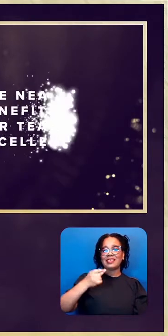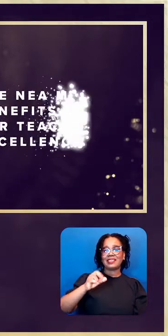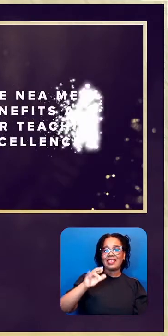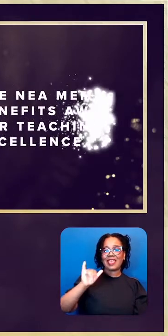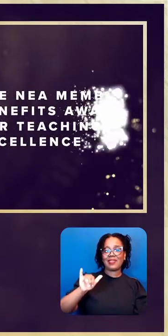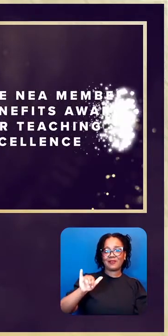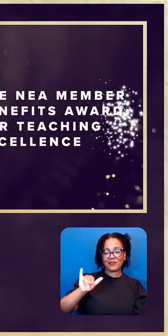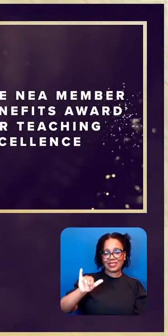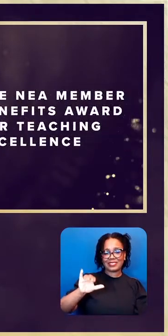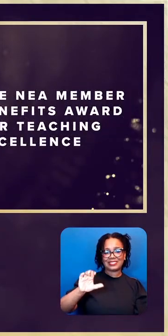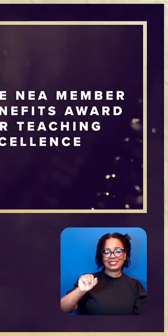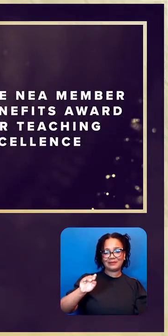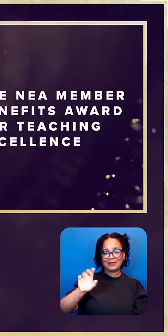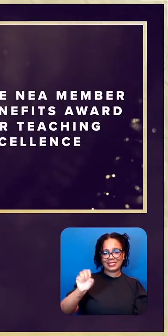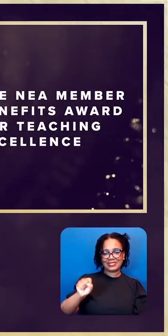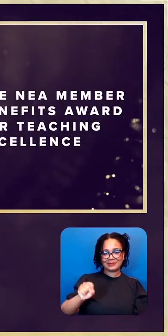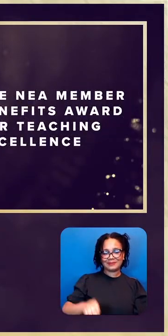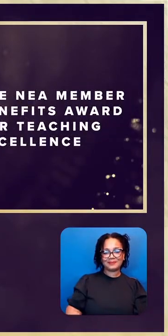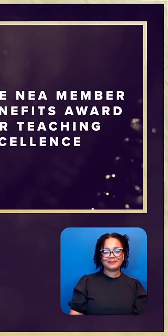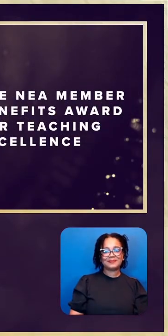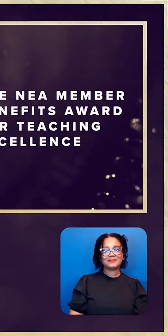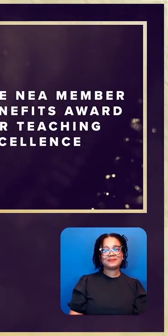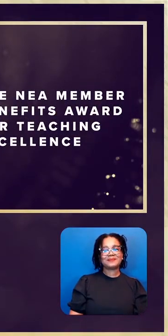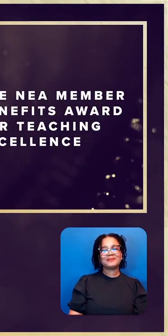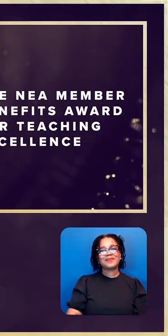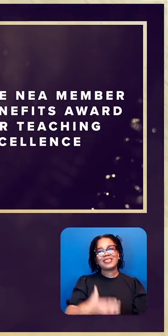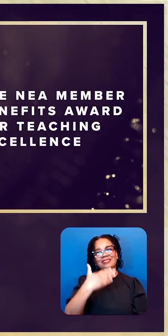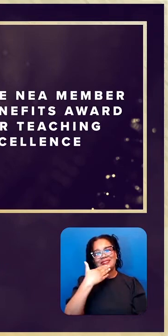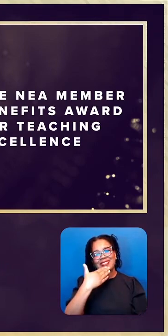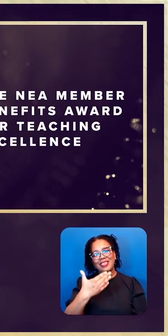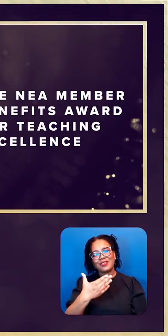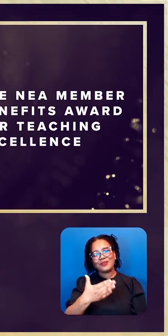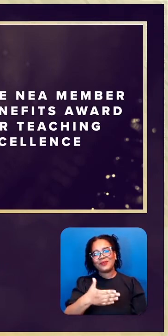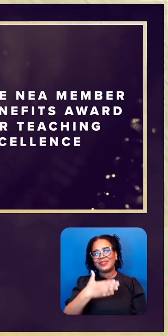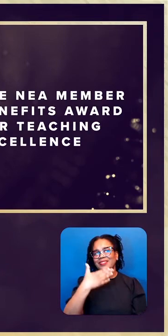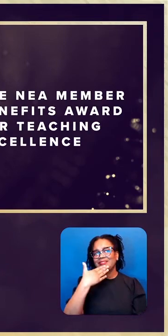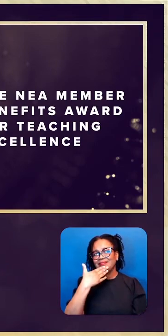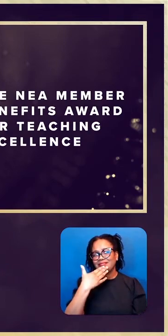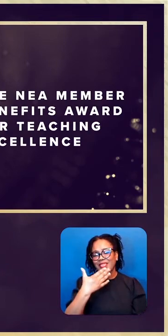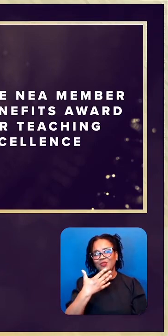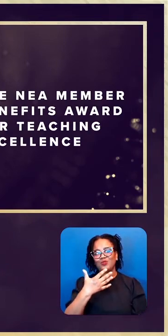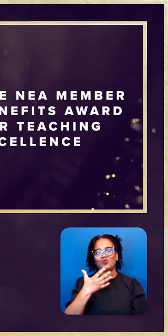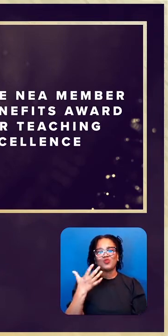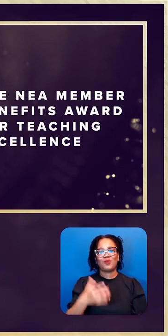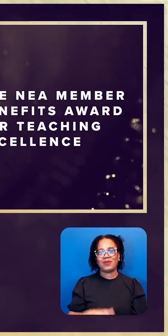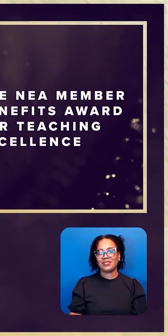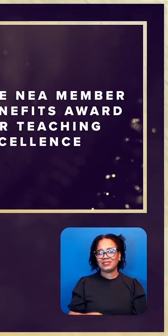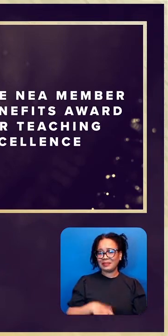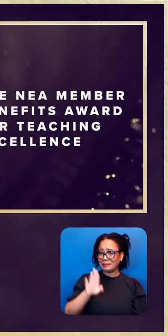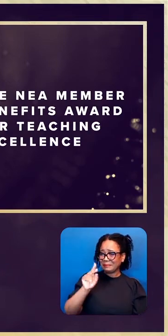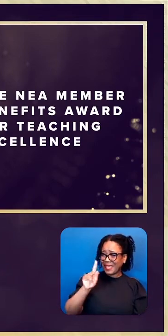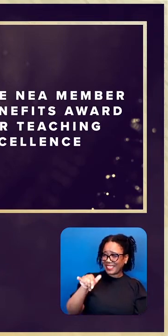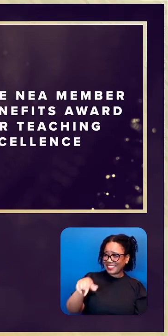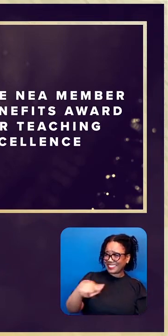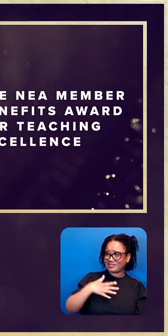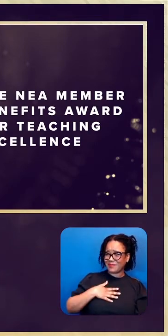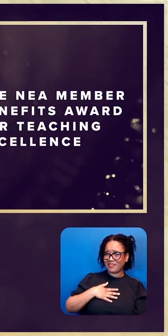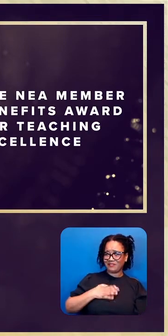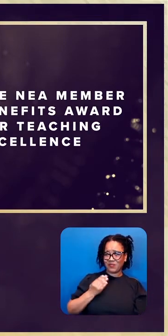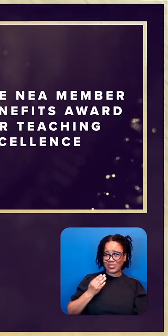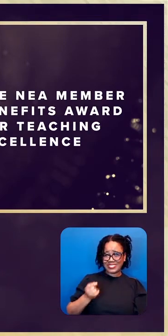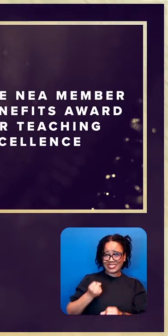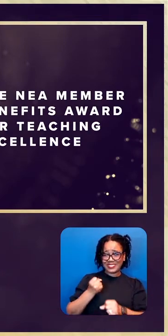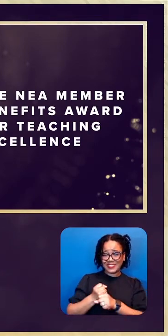Becky, thank you. Thank you so much. You know, Becky, this is my 14th year presenting this award, and I can